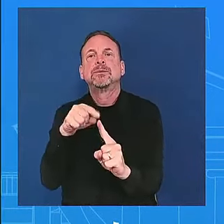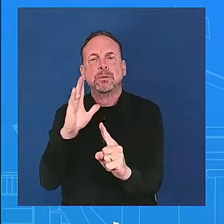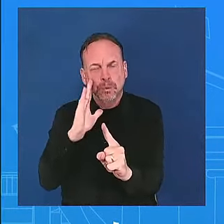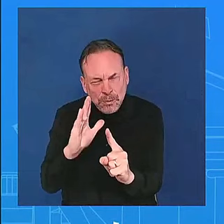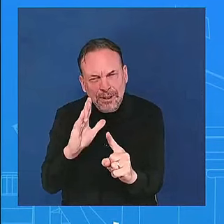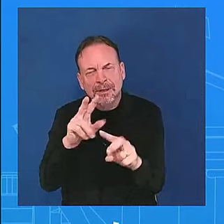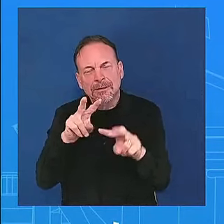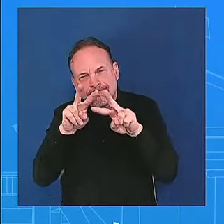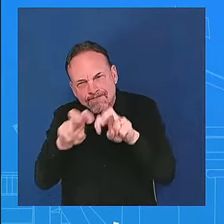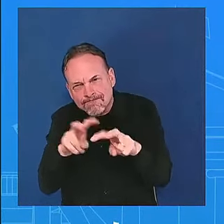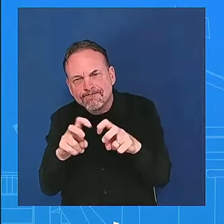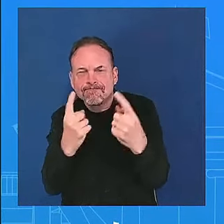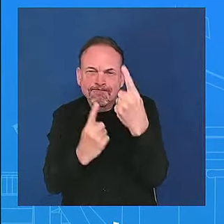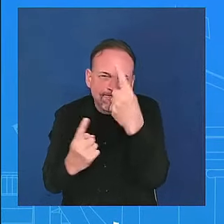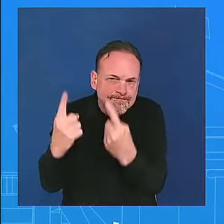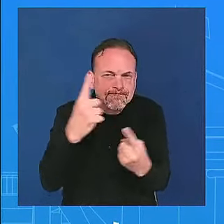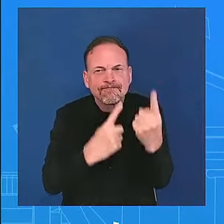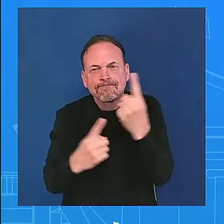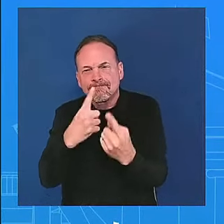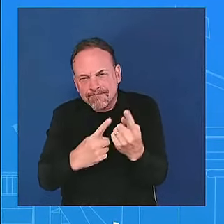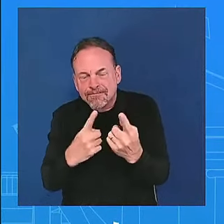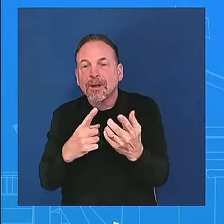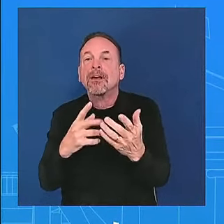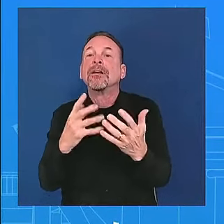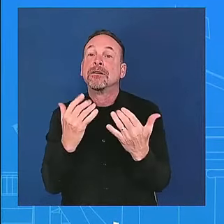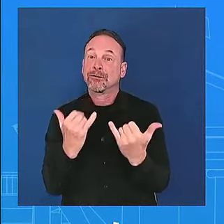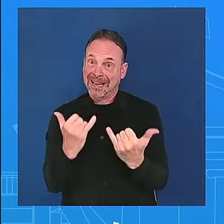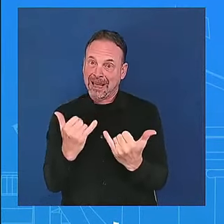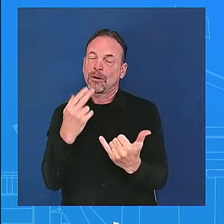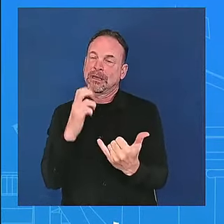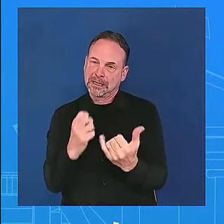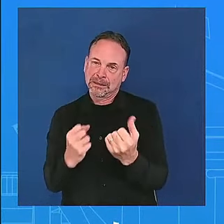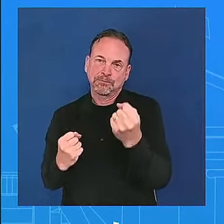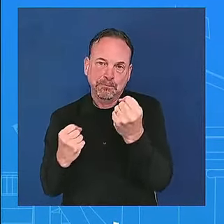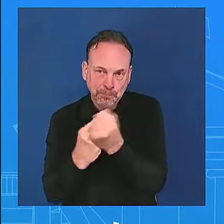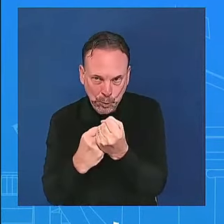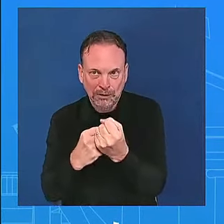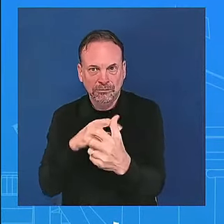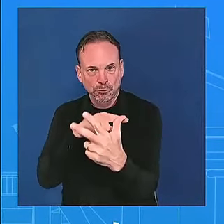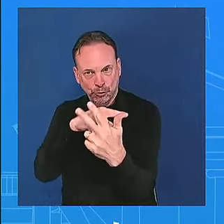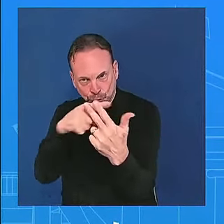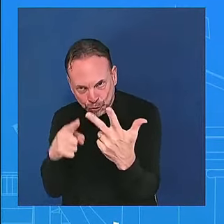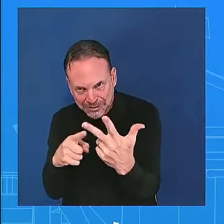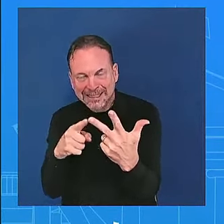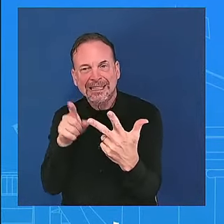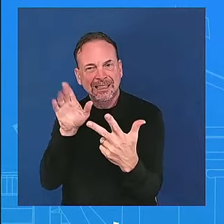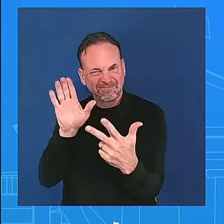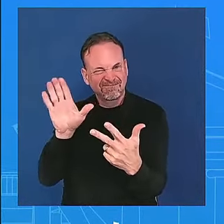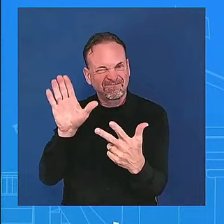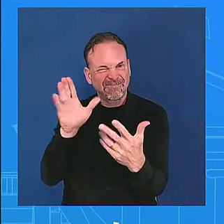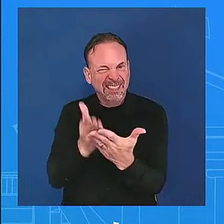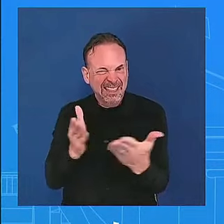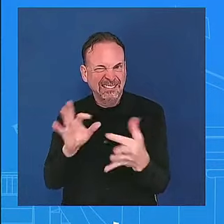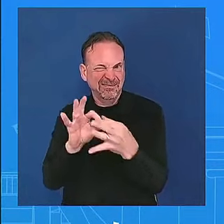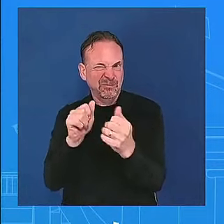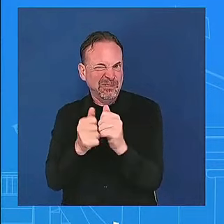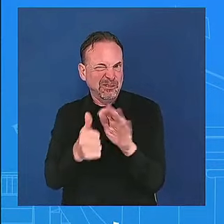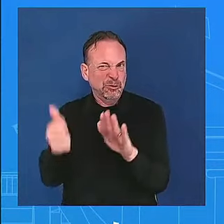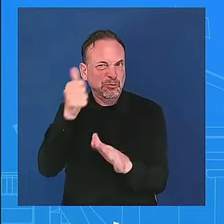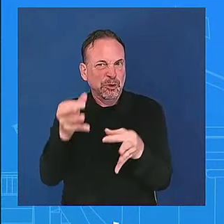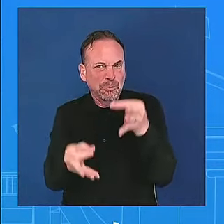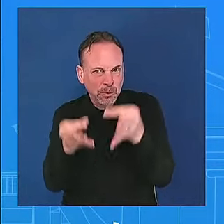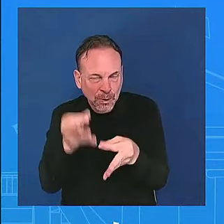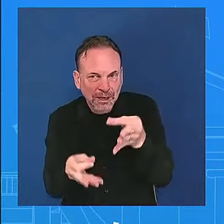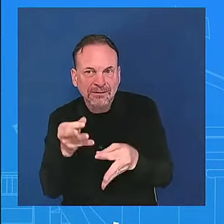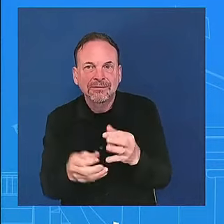we are going to we welcome we welcome a healthy debate on how to move forward he put